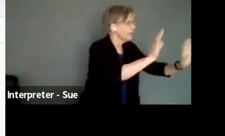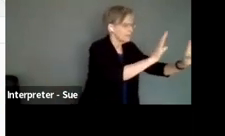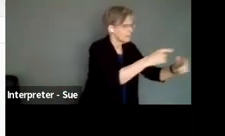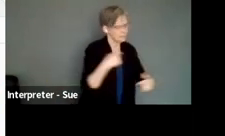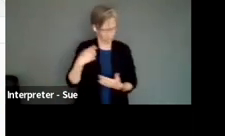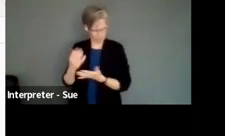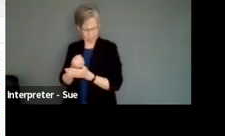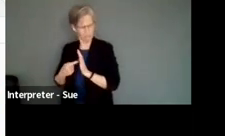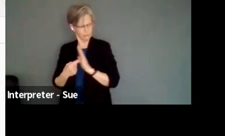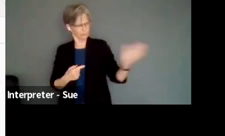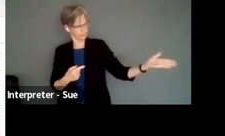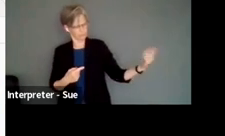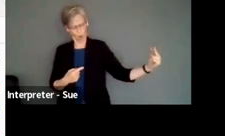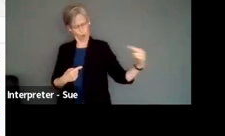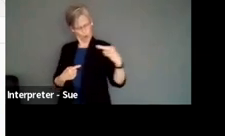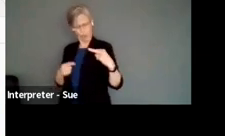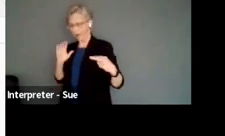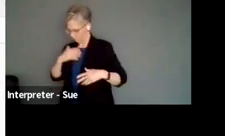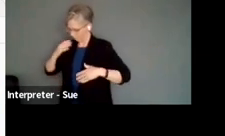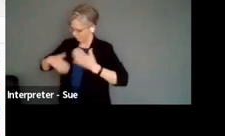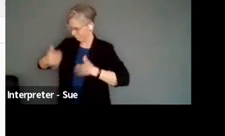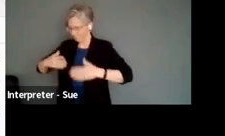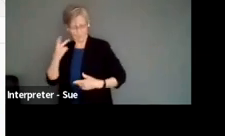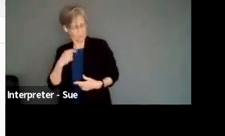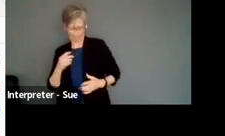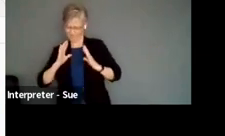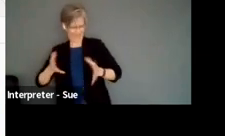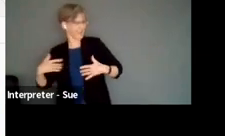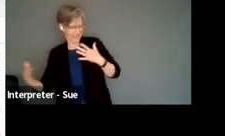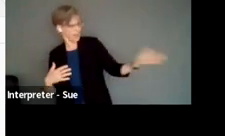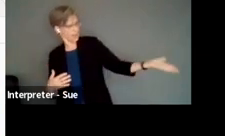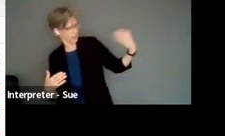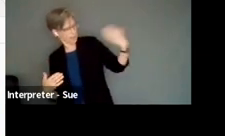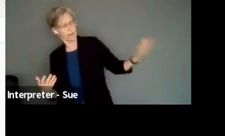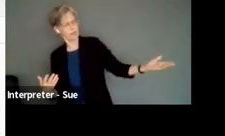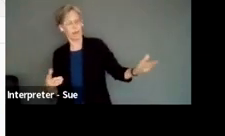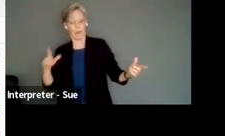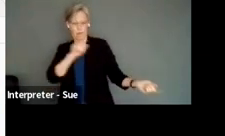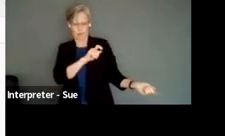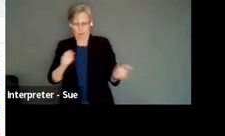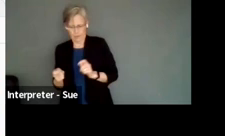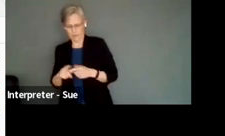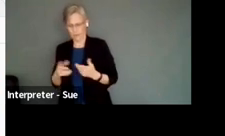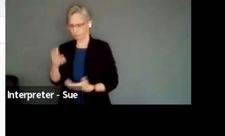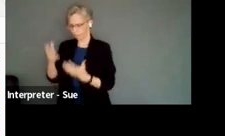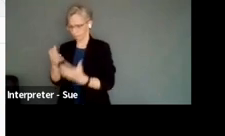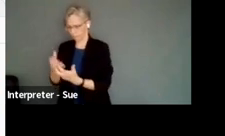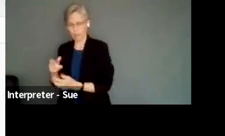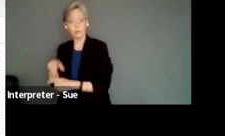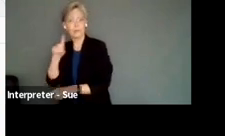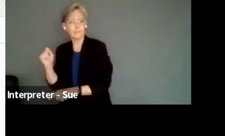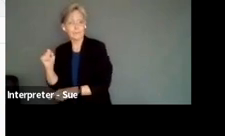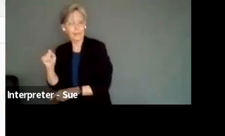opportunities to show you how we live, how we do things differently. So in that case, the art form gets adapted to the disability. So we're